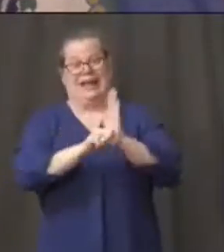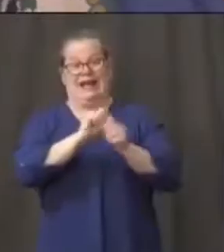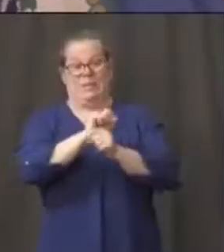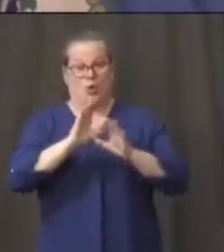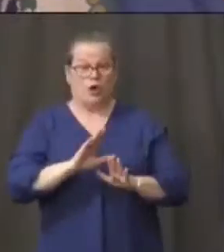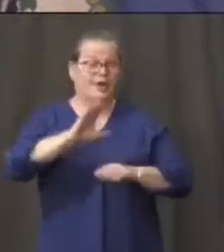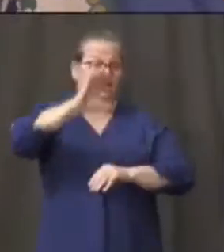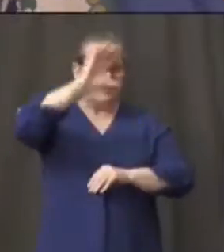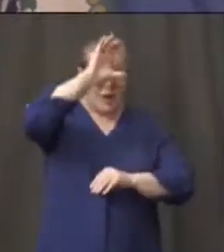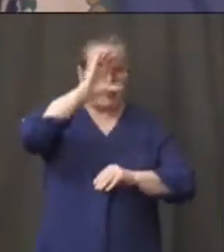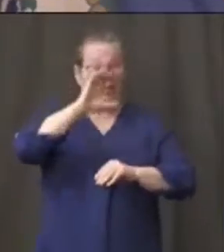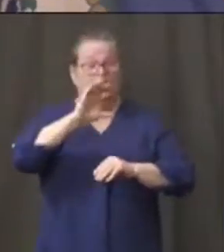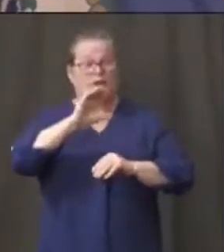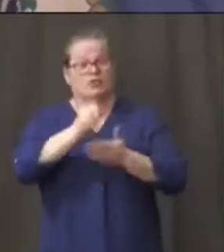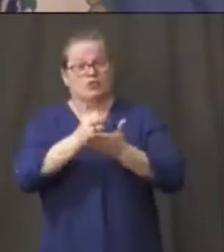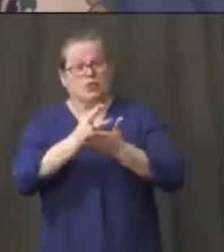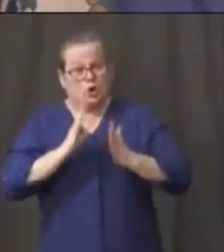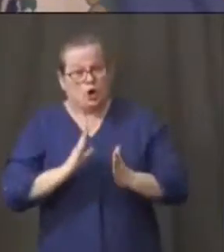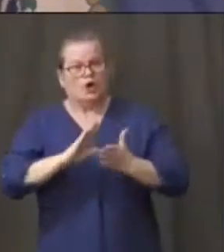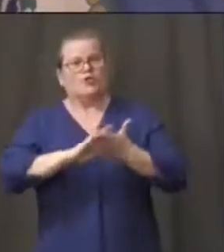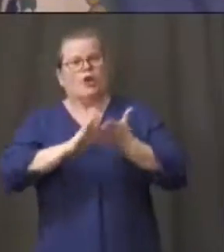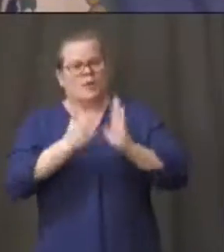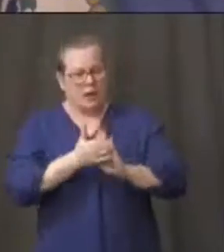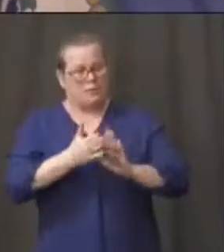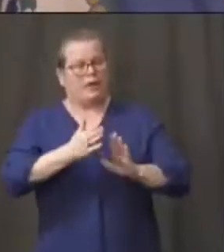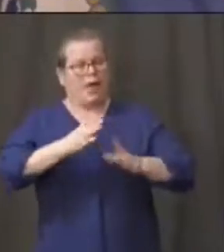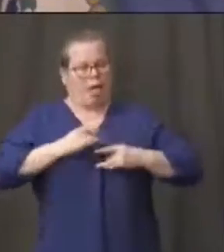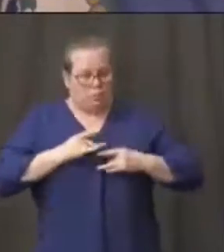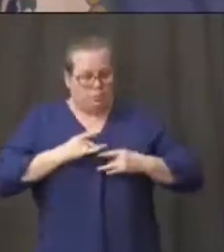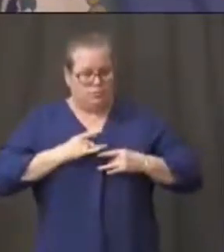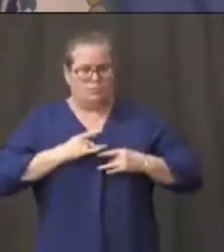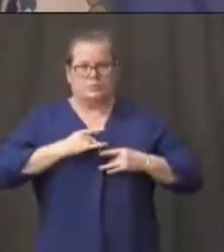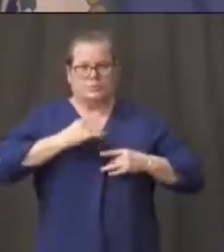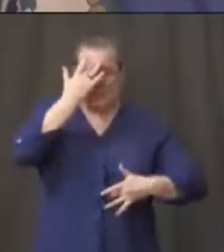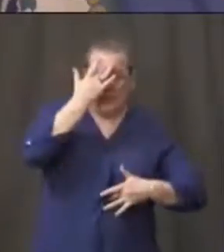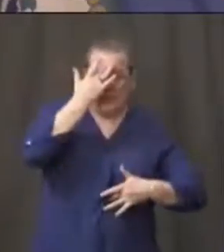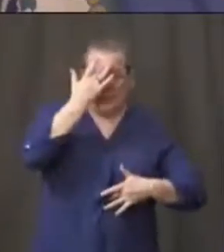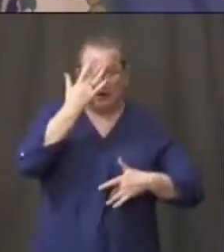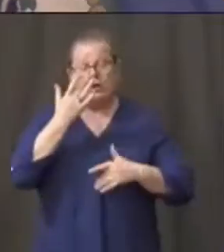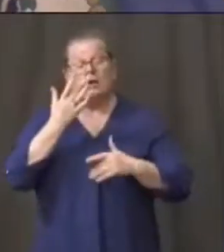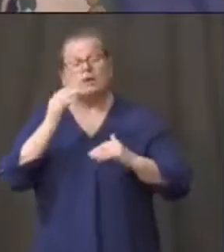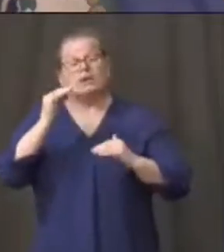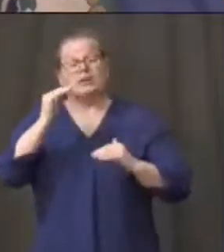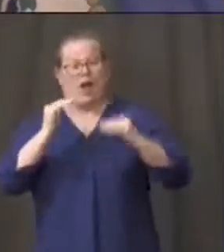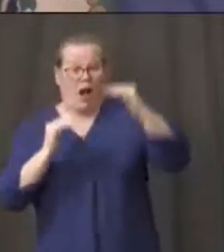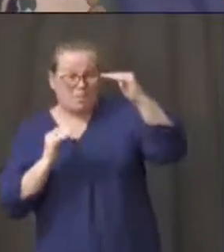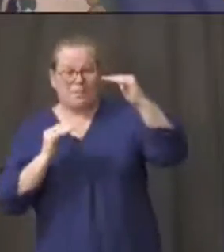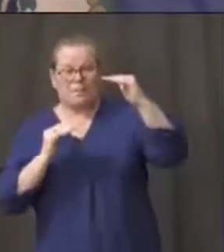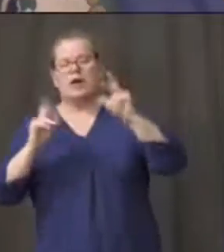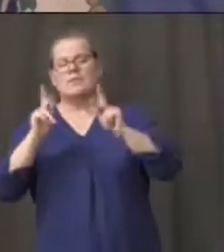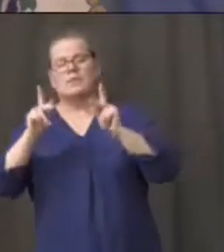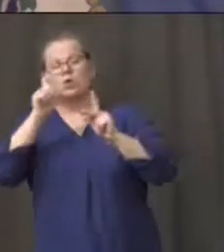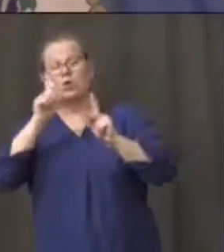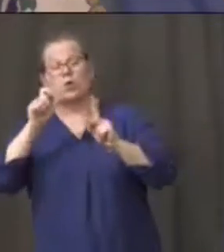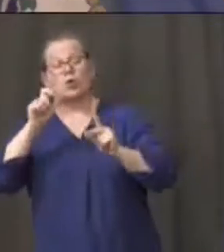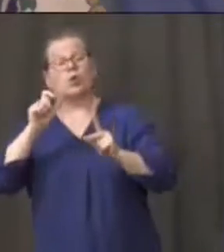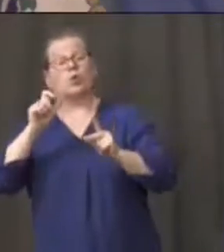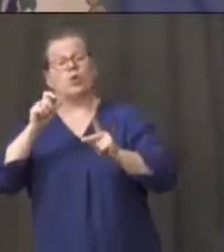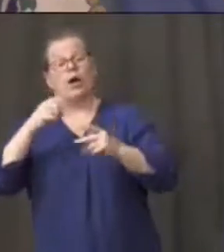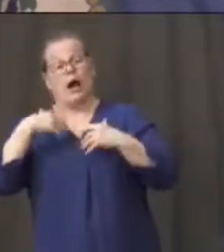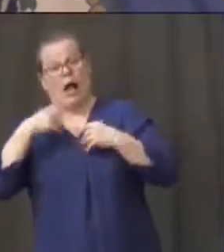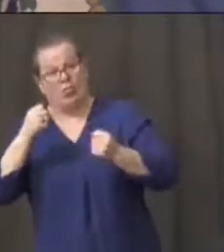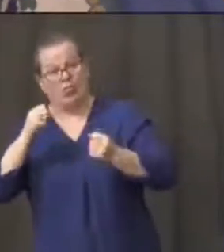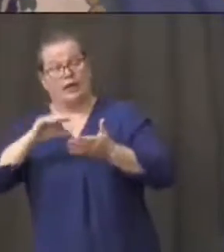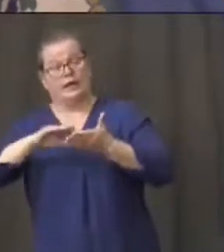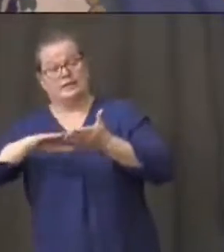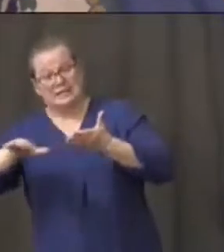infected, we also have more people being discharged. So just like with the hospitalizations, I hope that's stabilized and we'll have the people